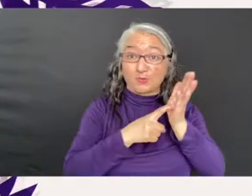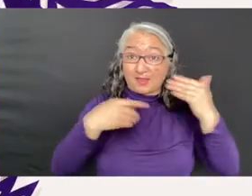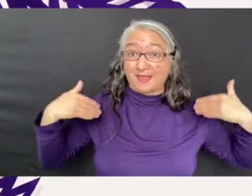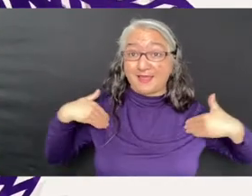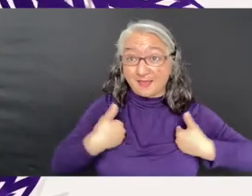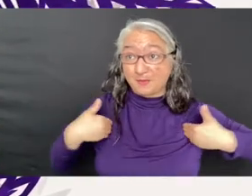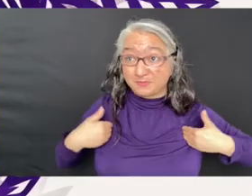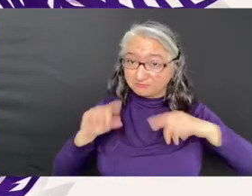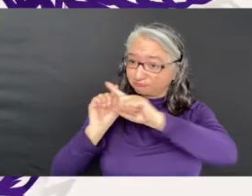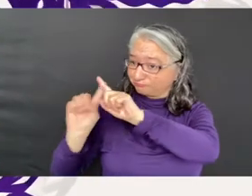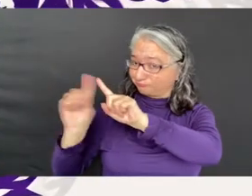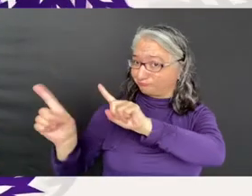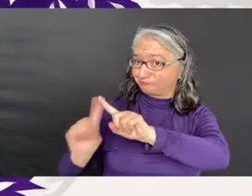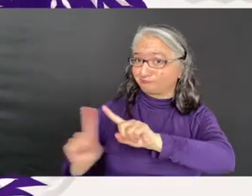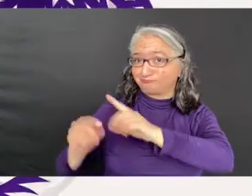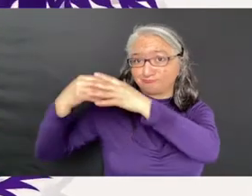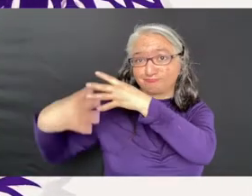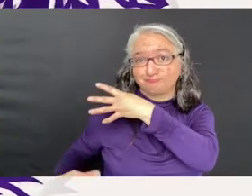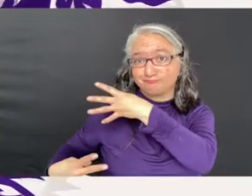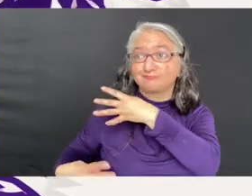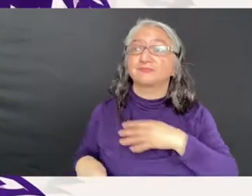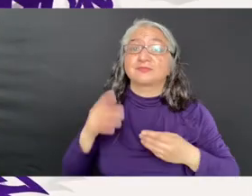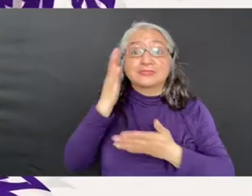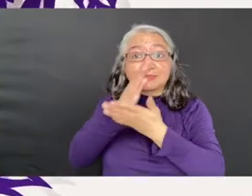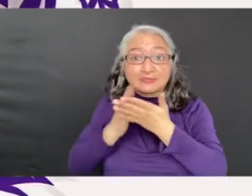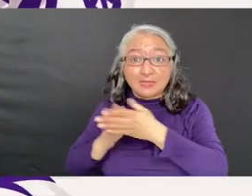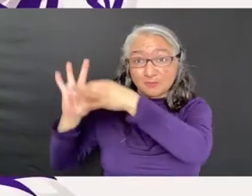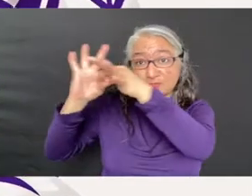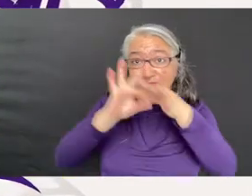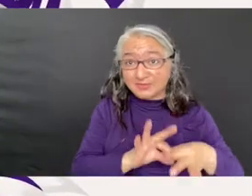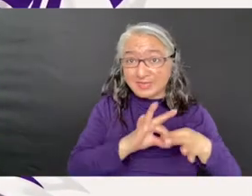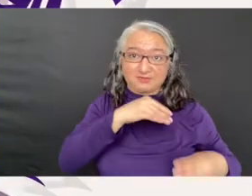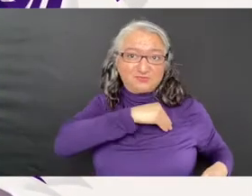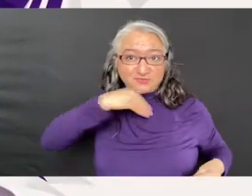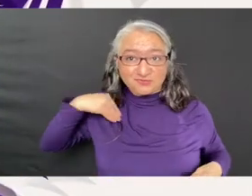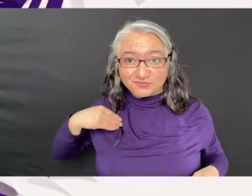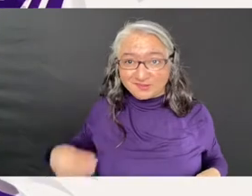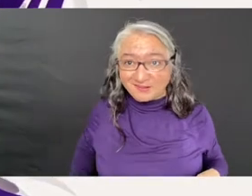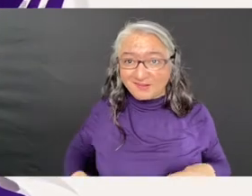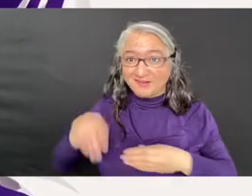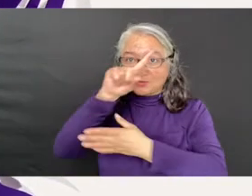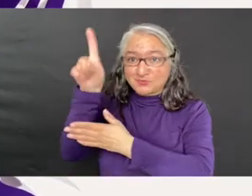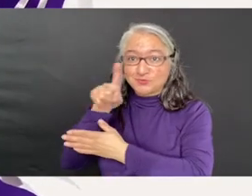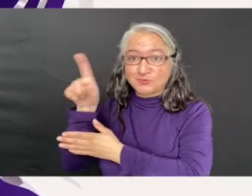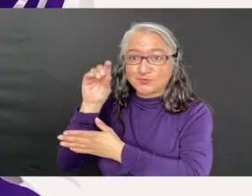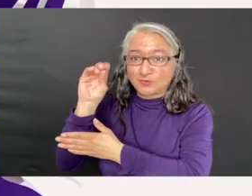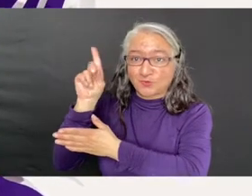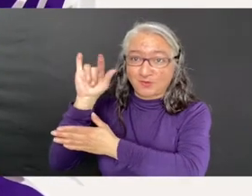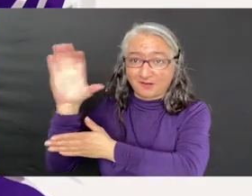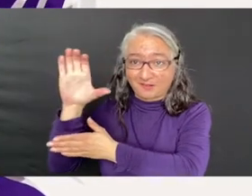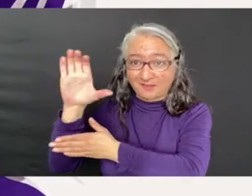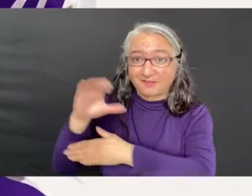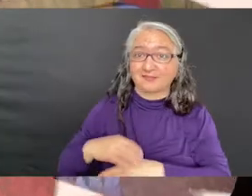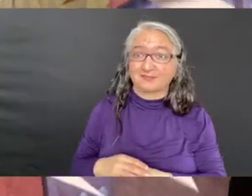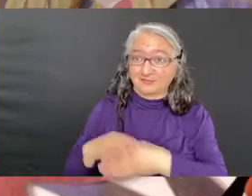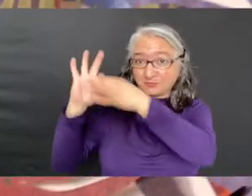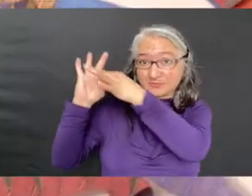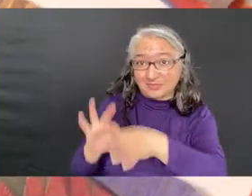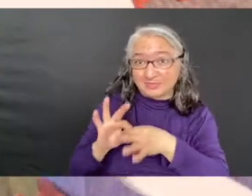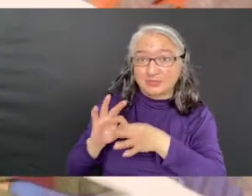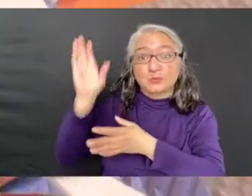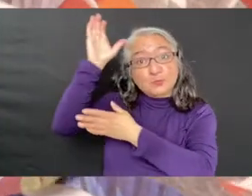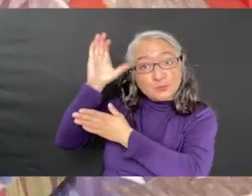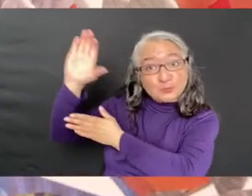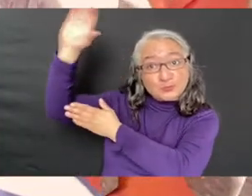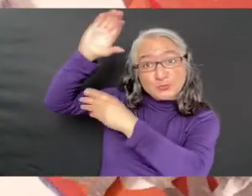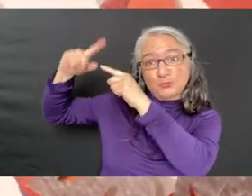In some works, he focuses on imagery from the Chinese zodiac, a traditional classification scheme based